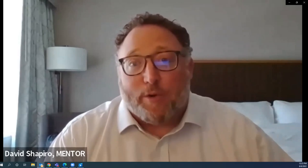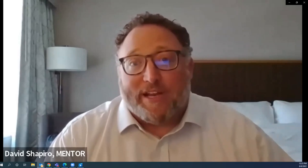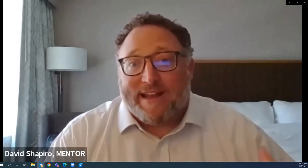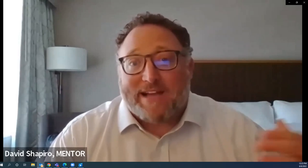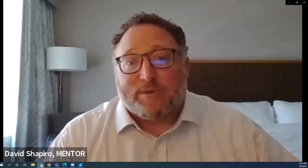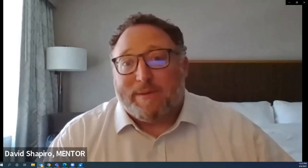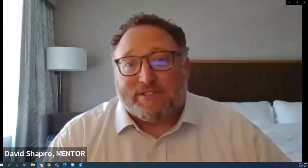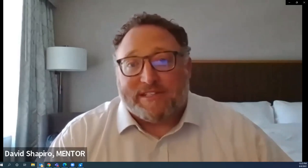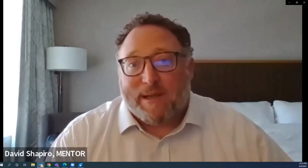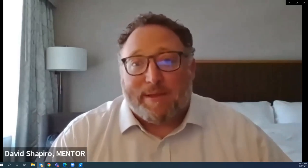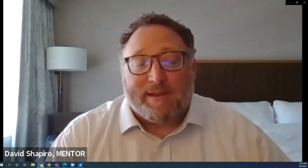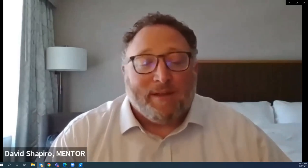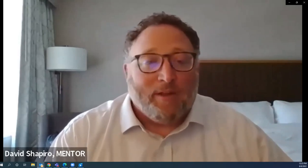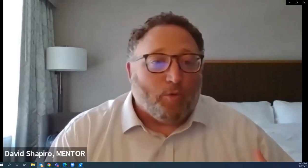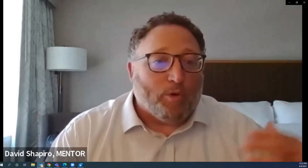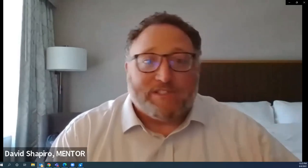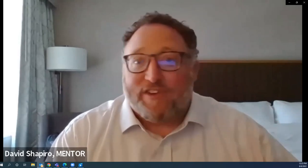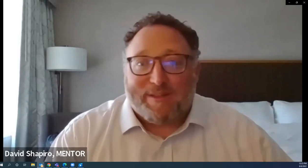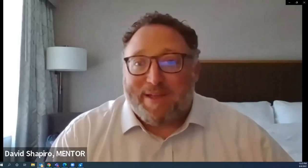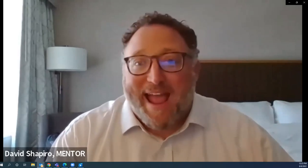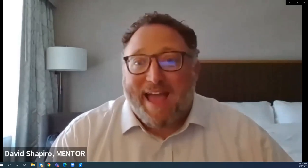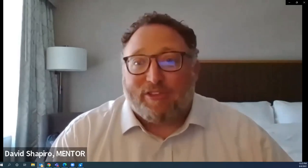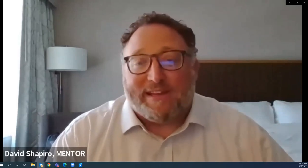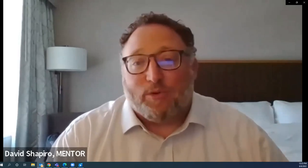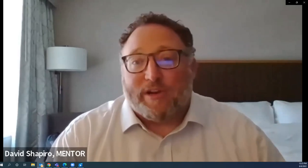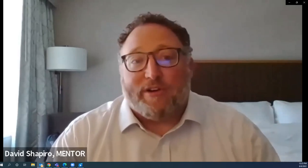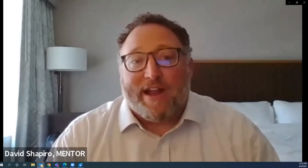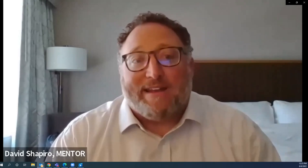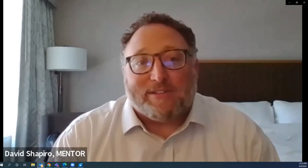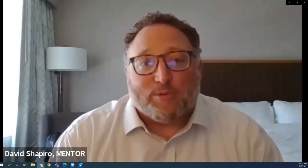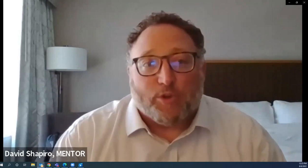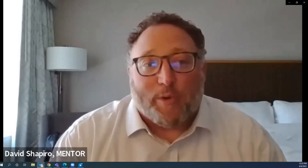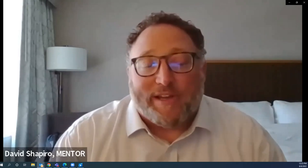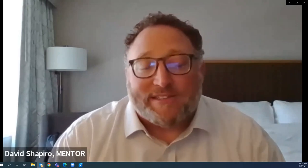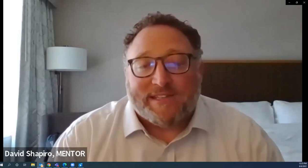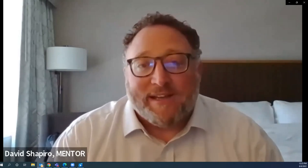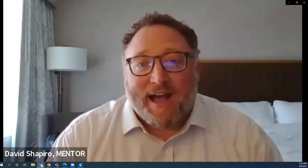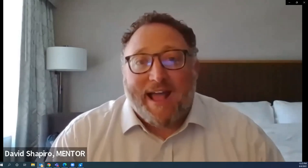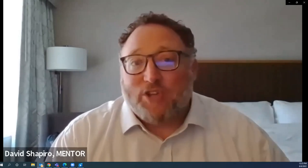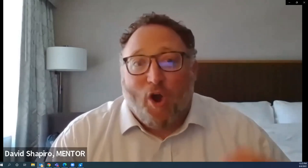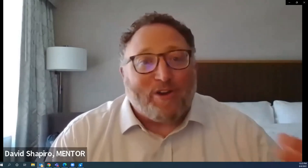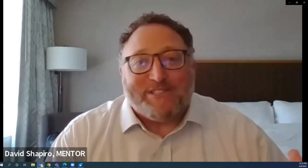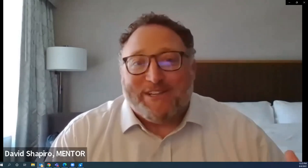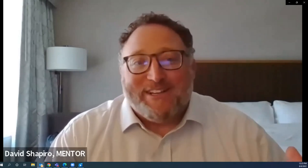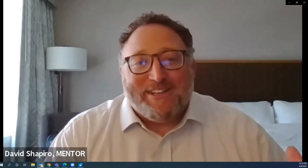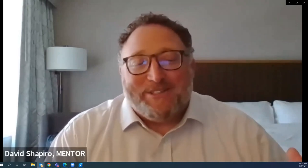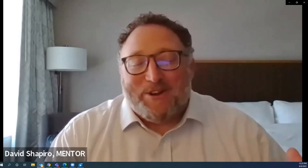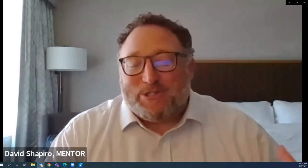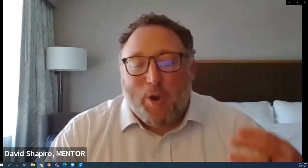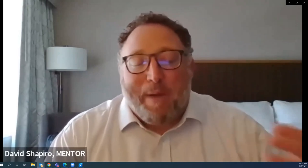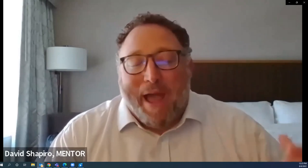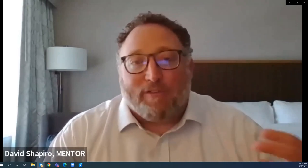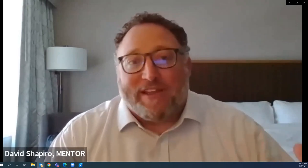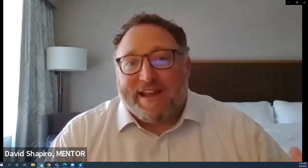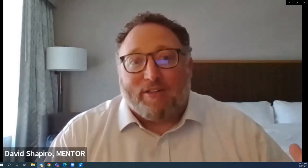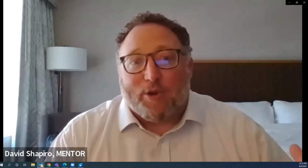we devoted at the national mentoring summit the words of an olympic athlete lori hernandez who joined us and talked you know